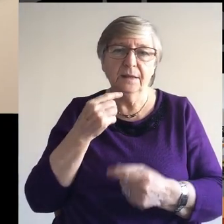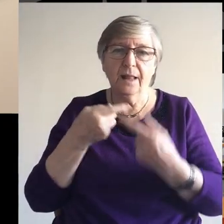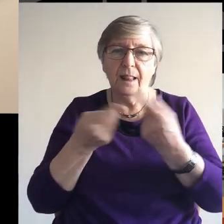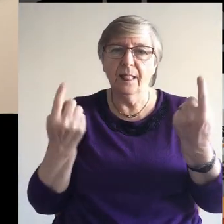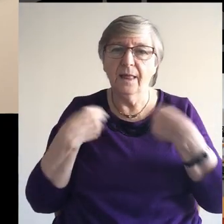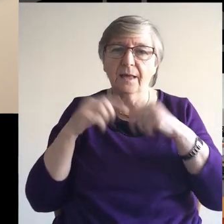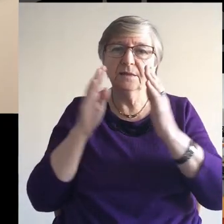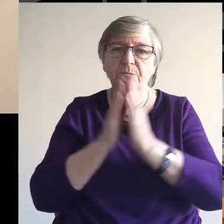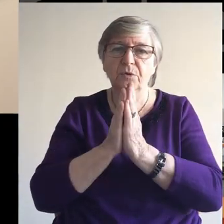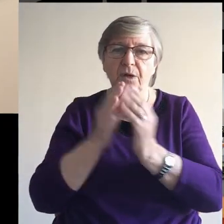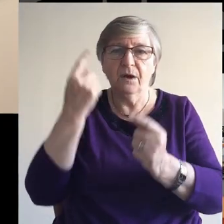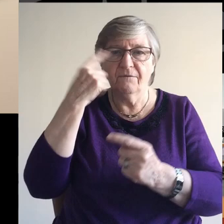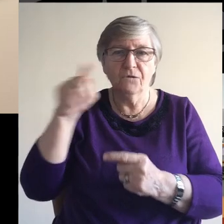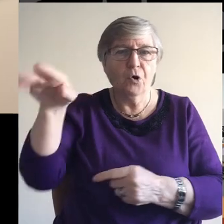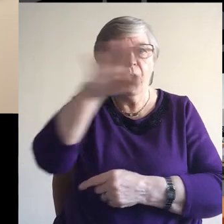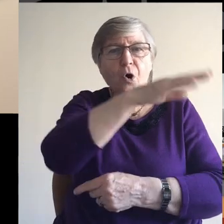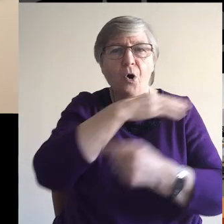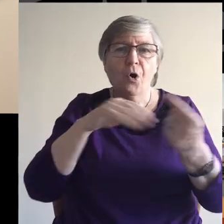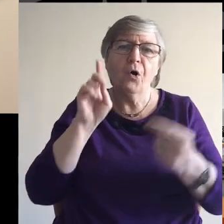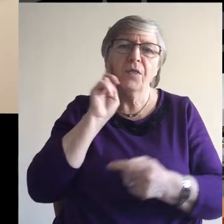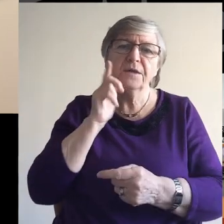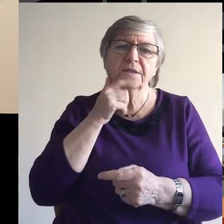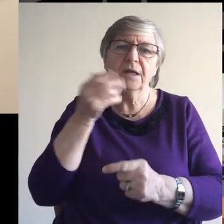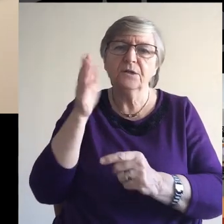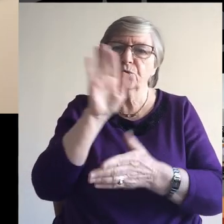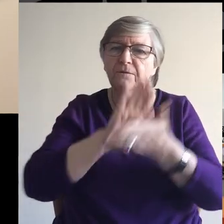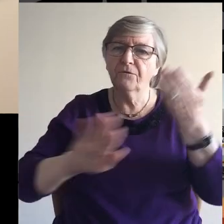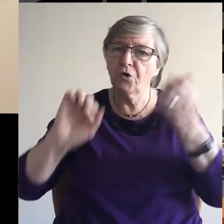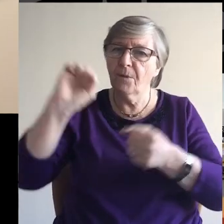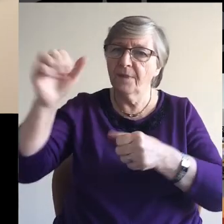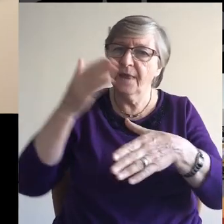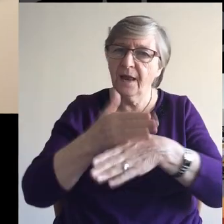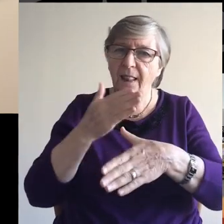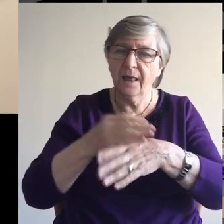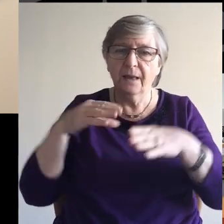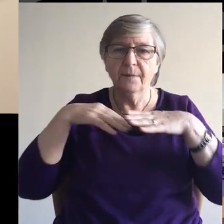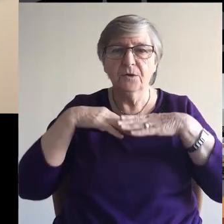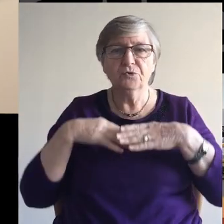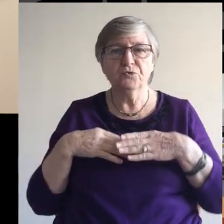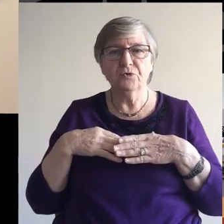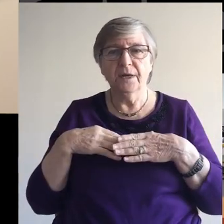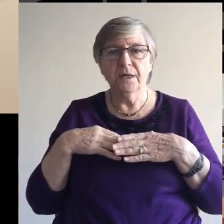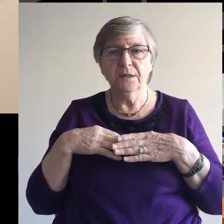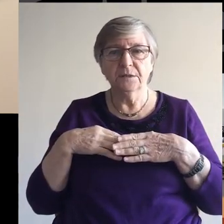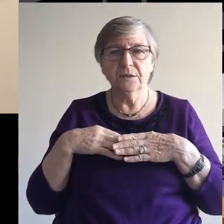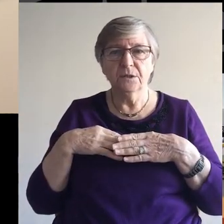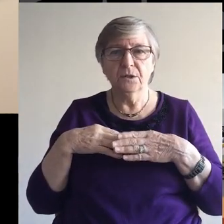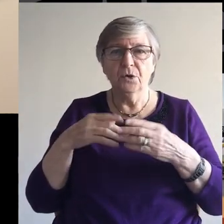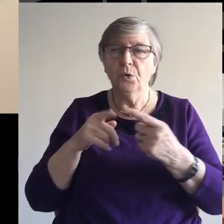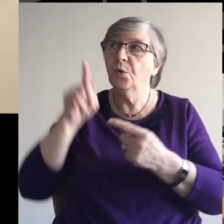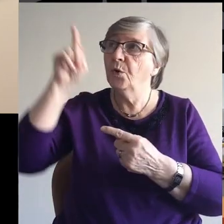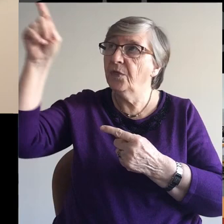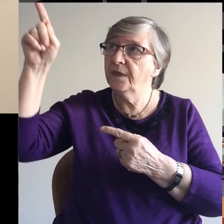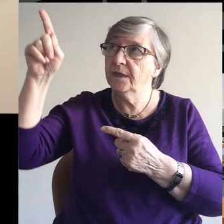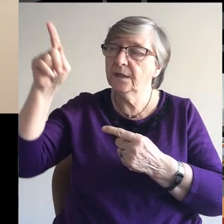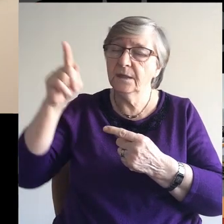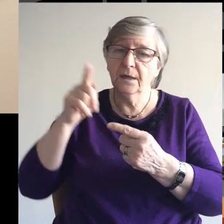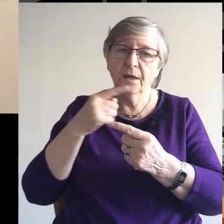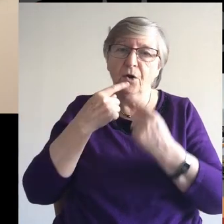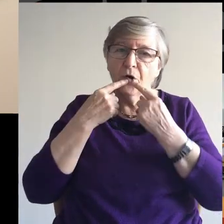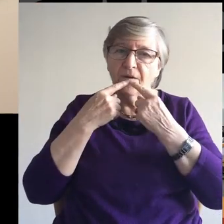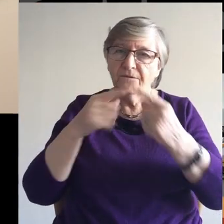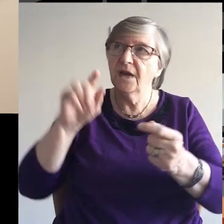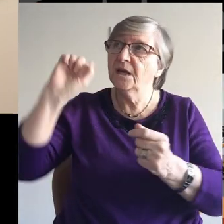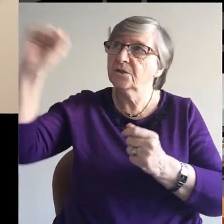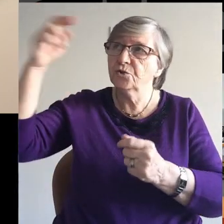For all the saints who from their labours rest, who thee by faith before the world confessed